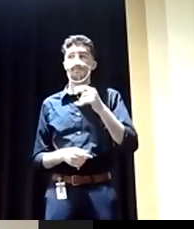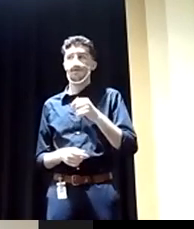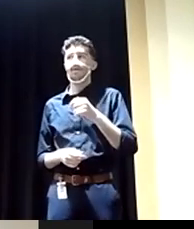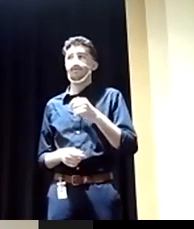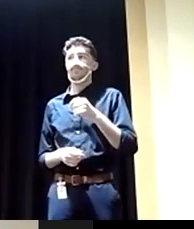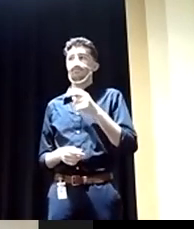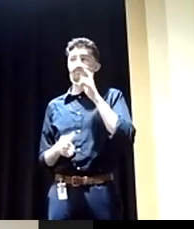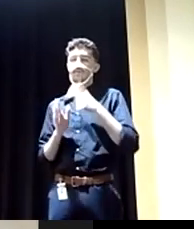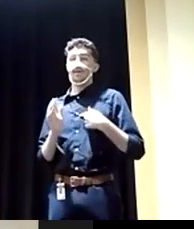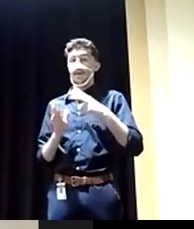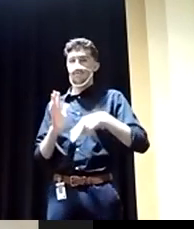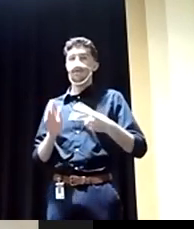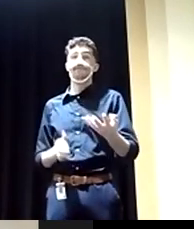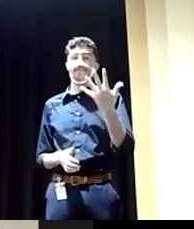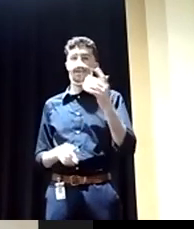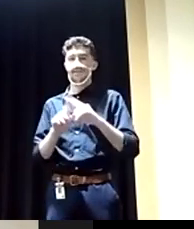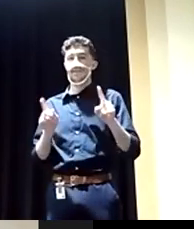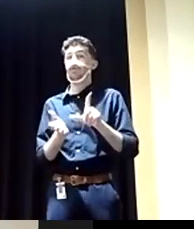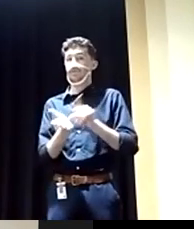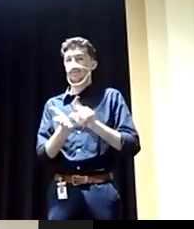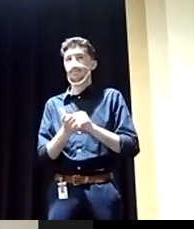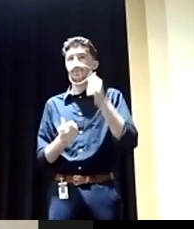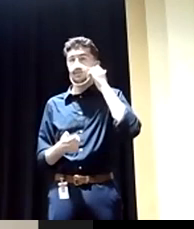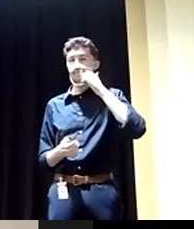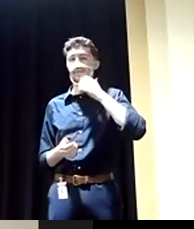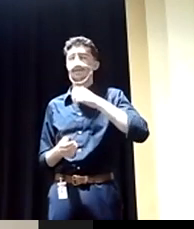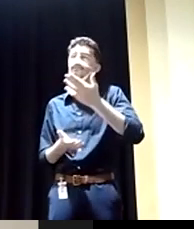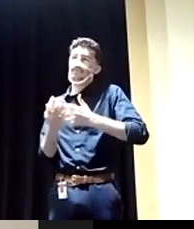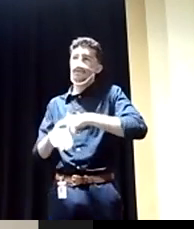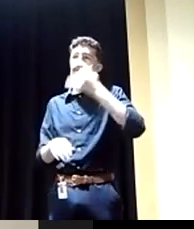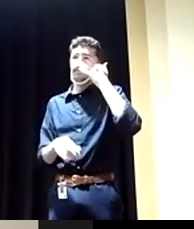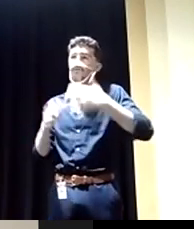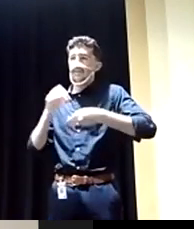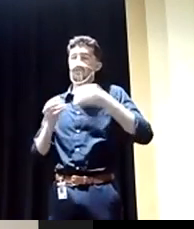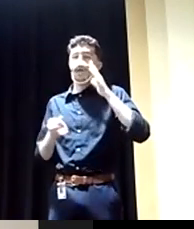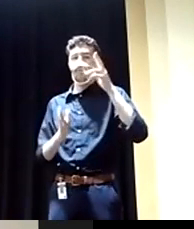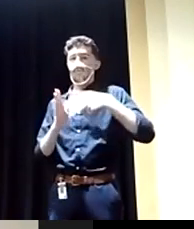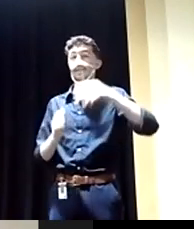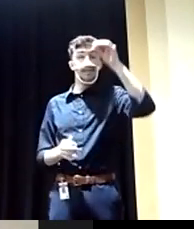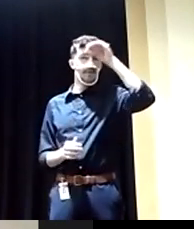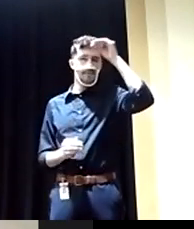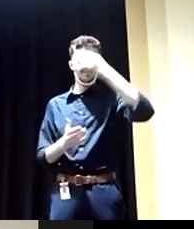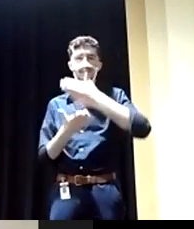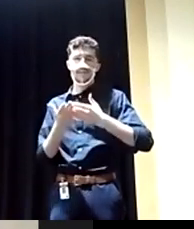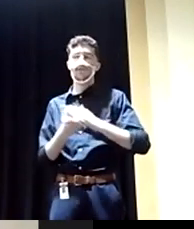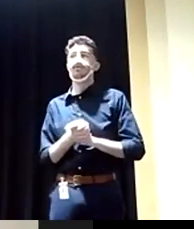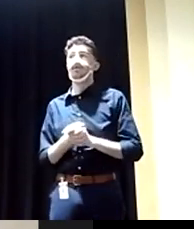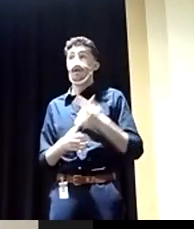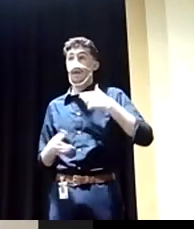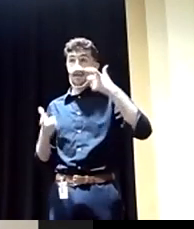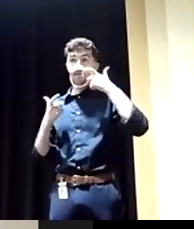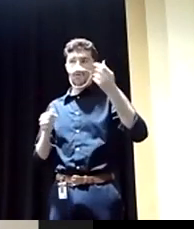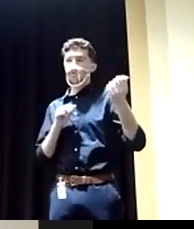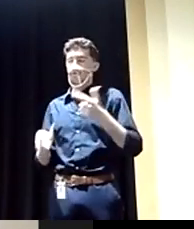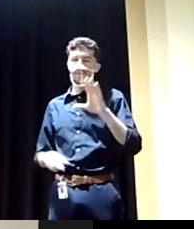so I read five newspapers a day. And once in a while, if I have extra time, I will read the opinion section. And having watched all the